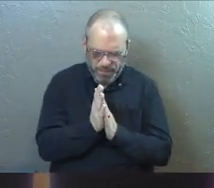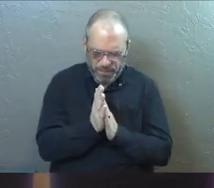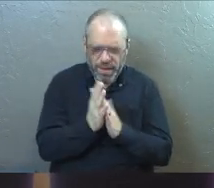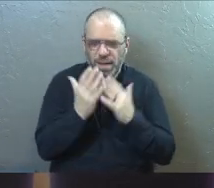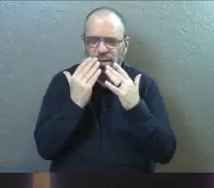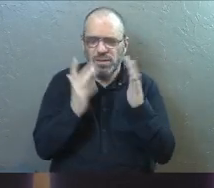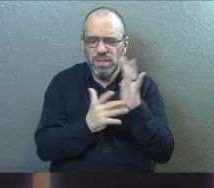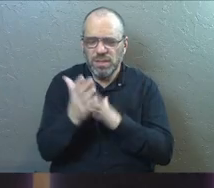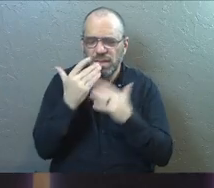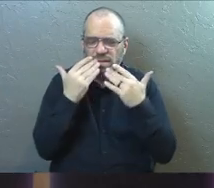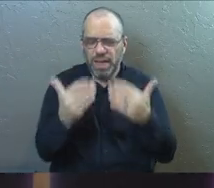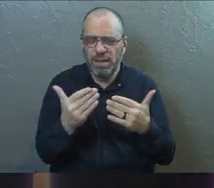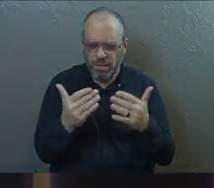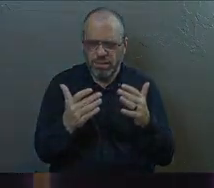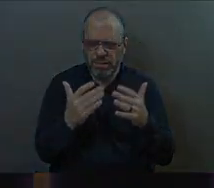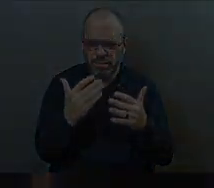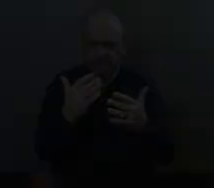Jesus thank you in Christ's name amen